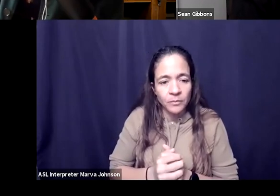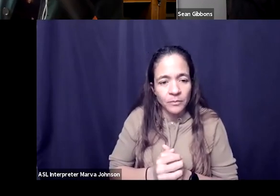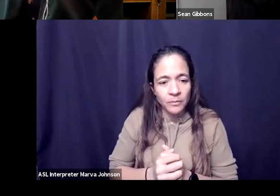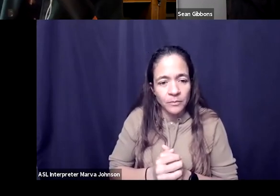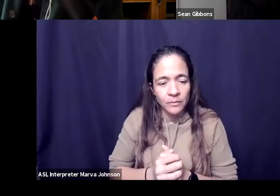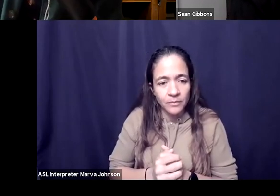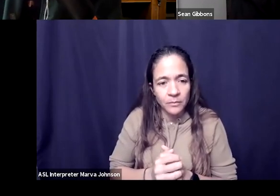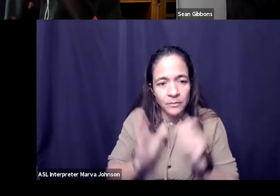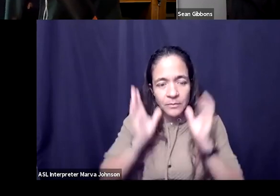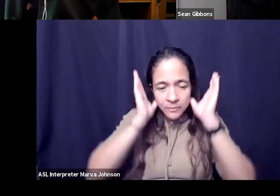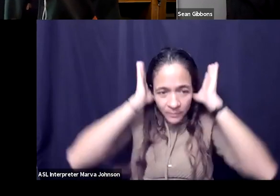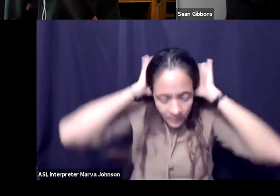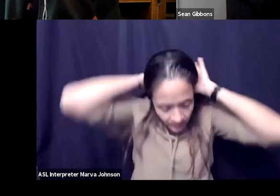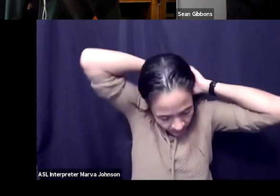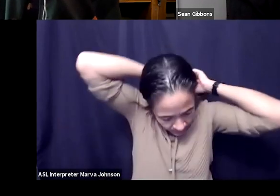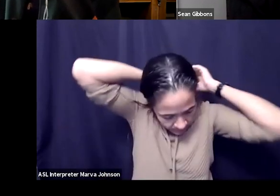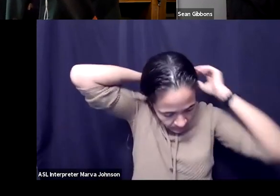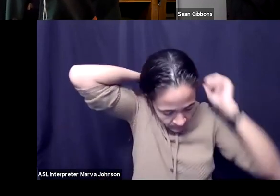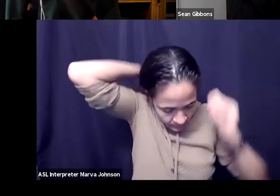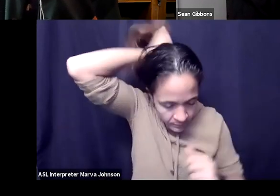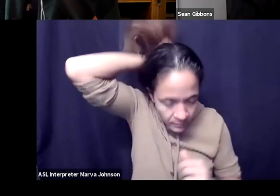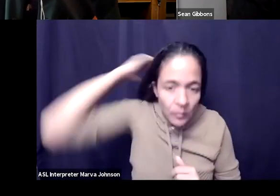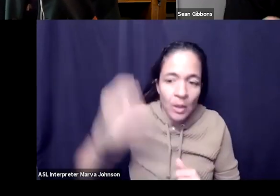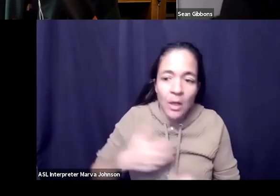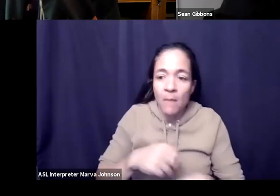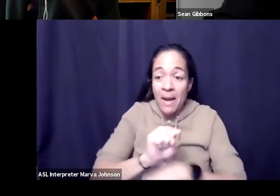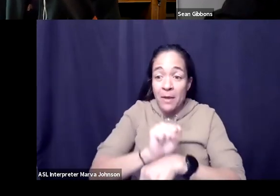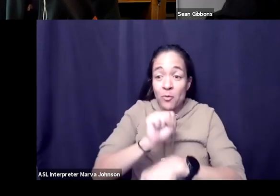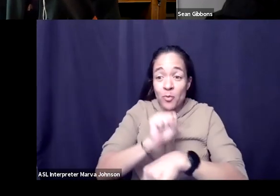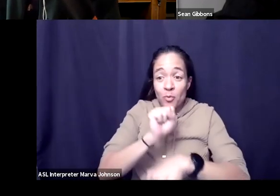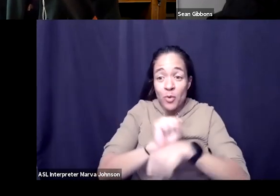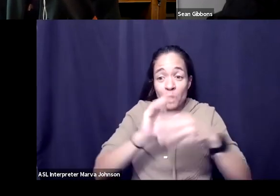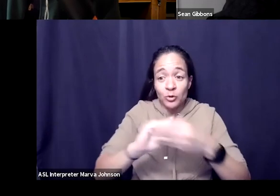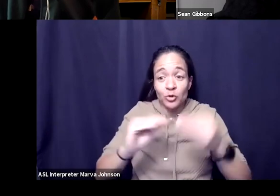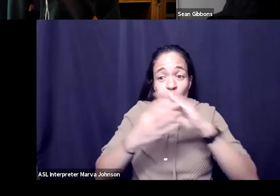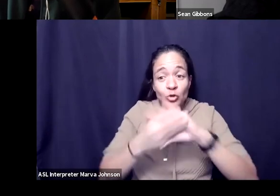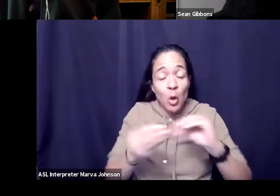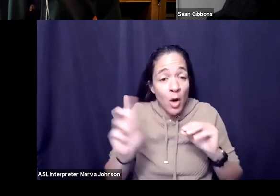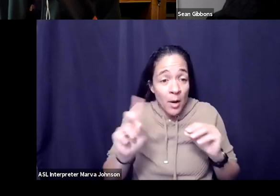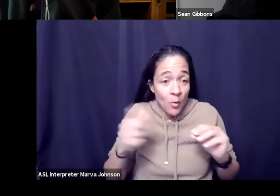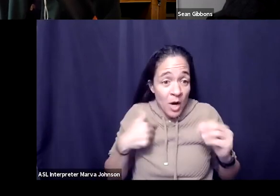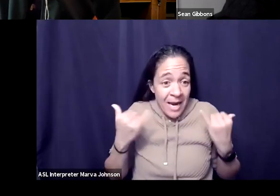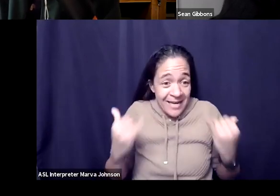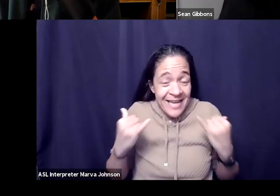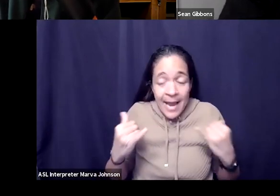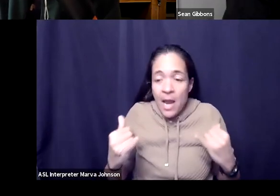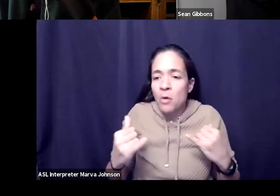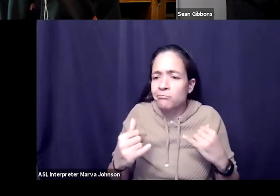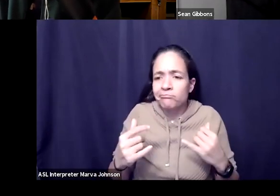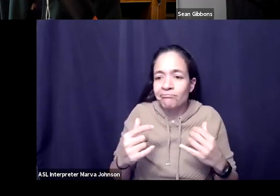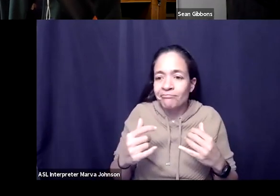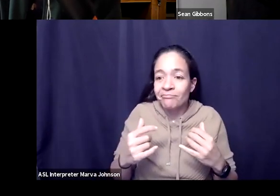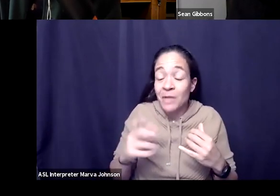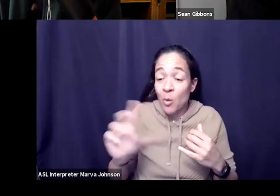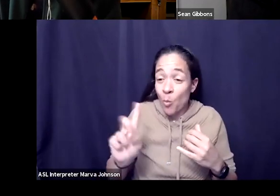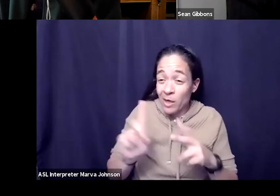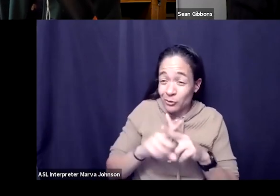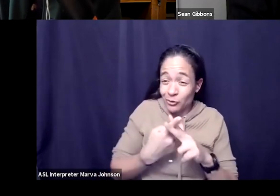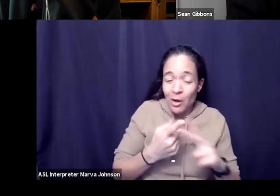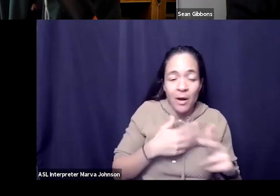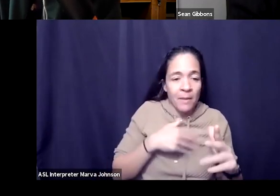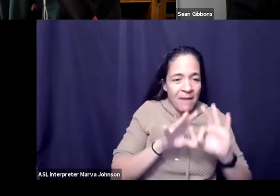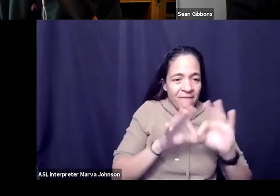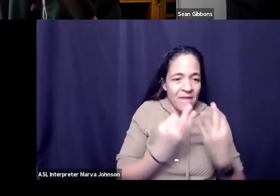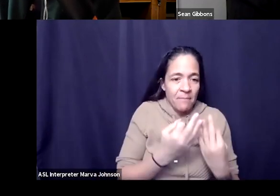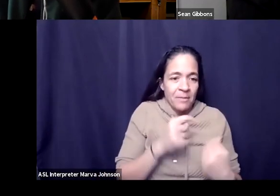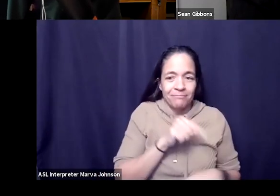the story of my work and where i'm at right now really starts with the story of my family you know if if i go back